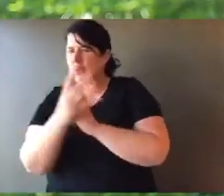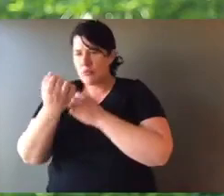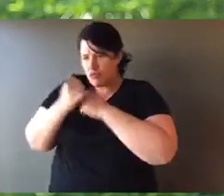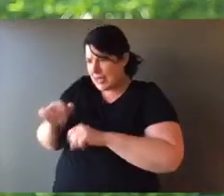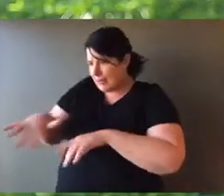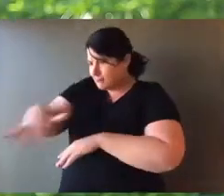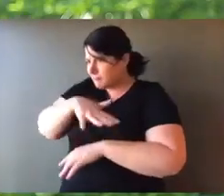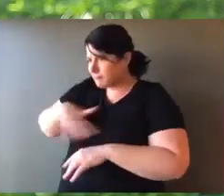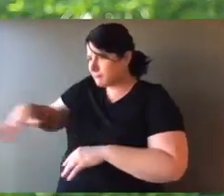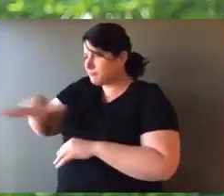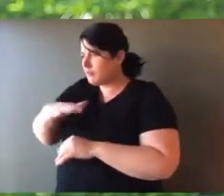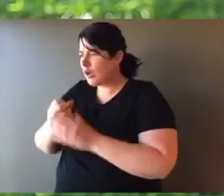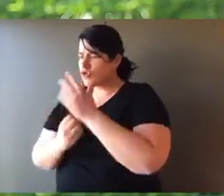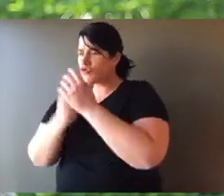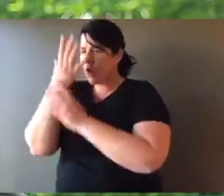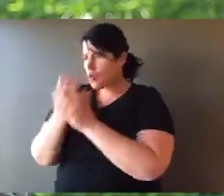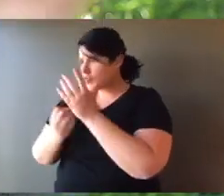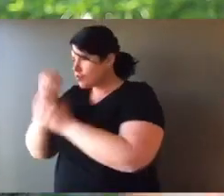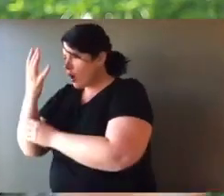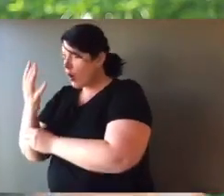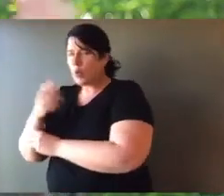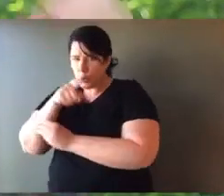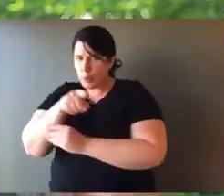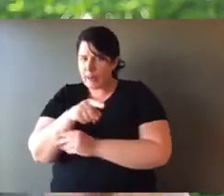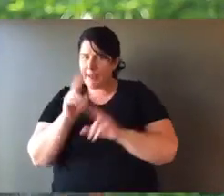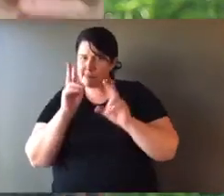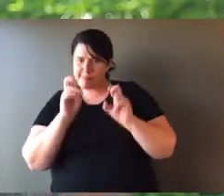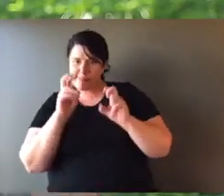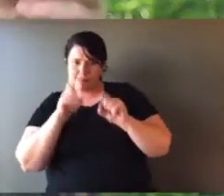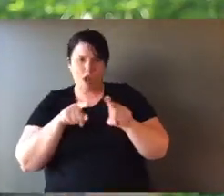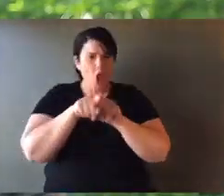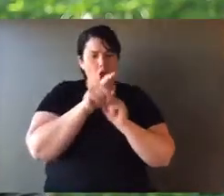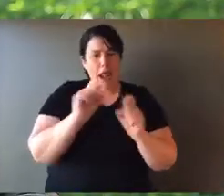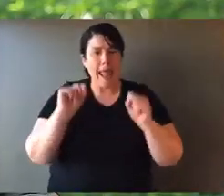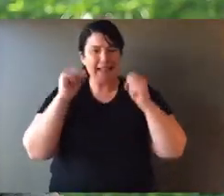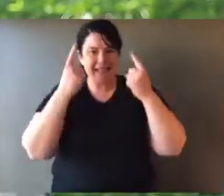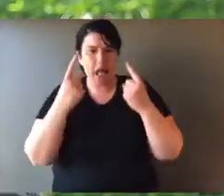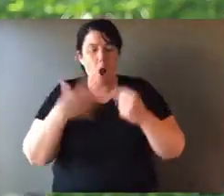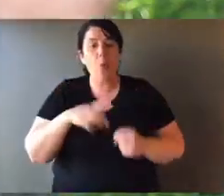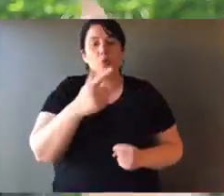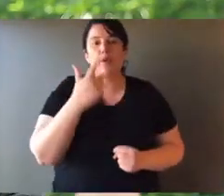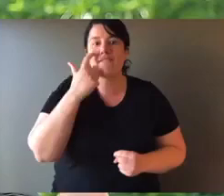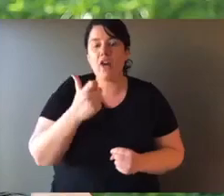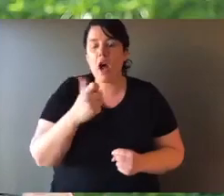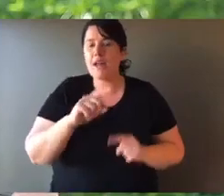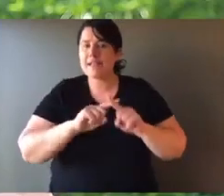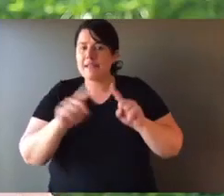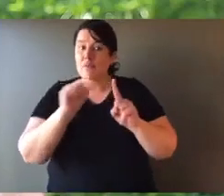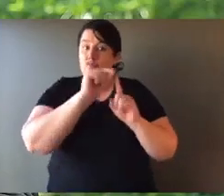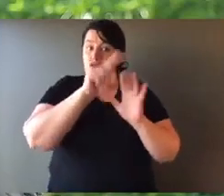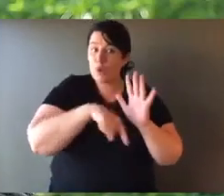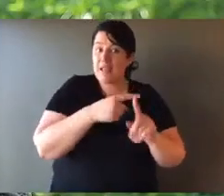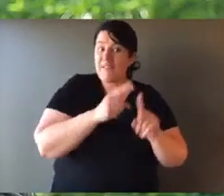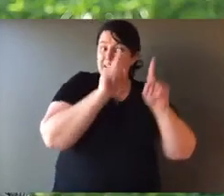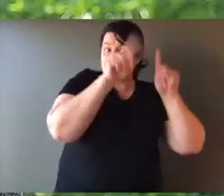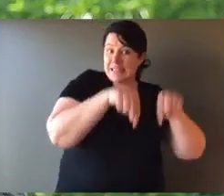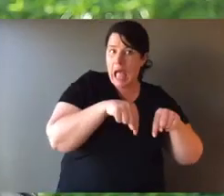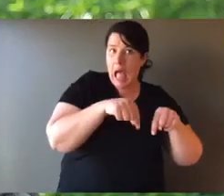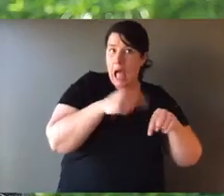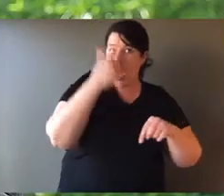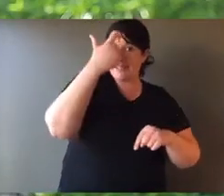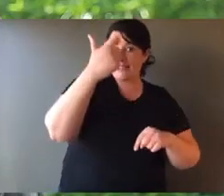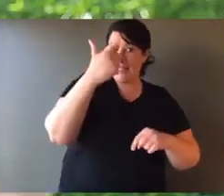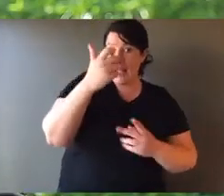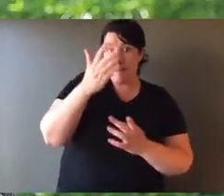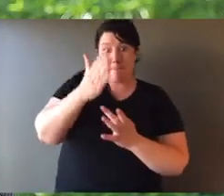creation of islands, refuge, sanctuary. You can use that really easy and learn and understand it. But you can look further afield. I'd like you to find